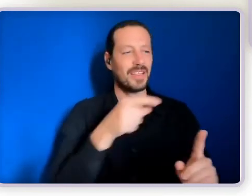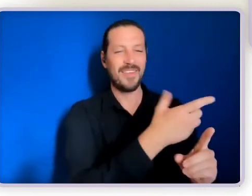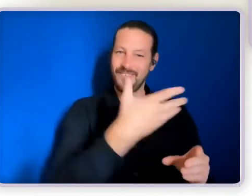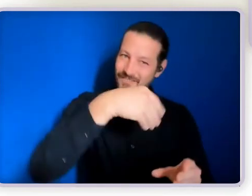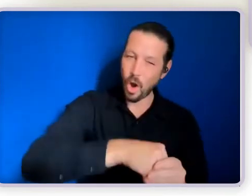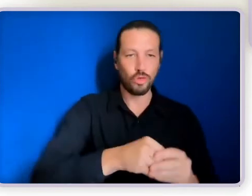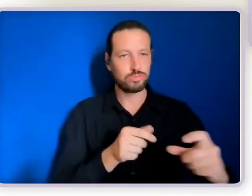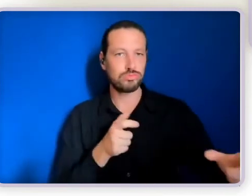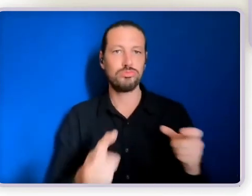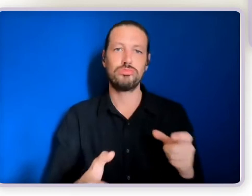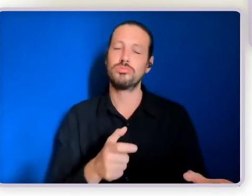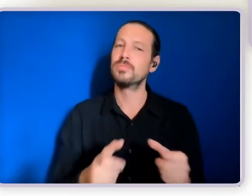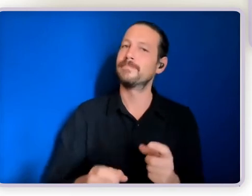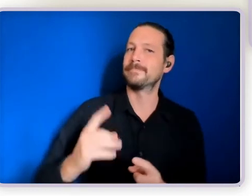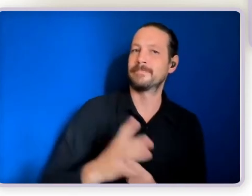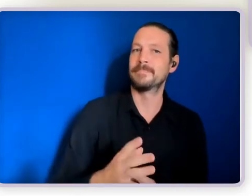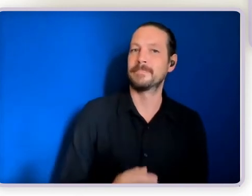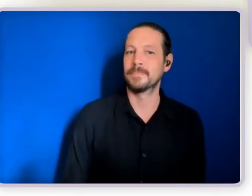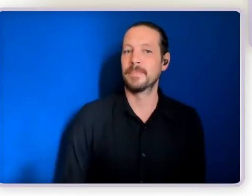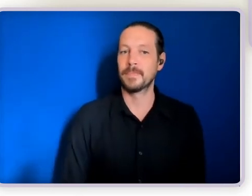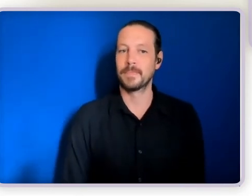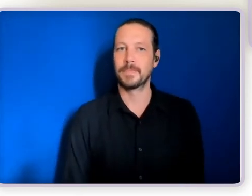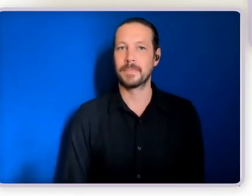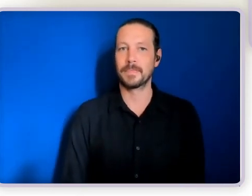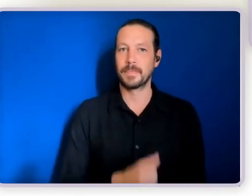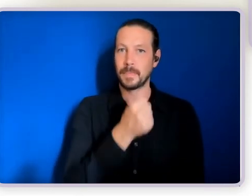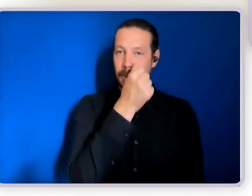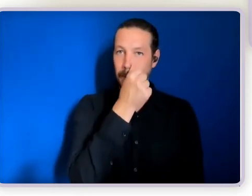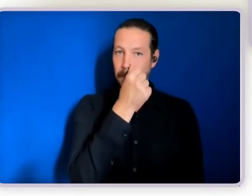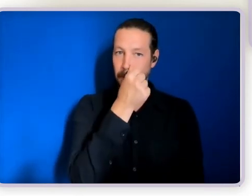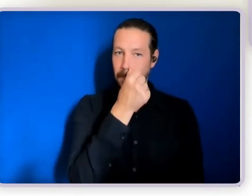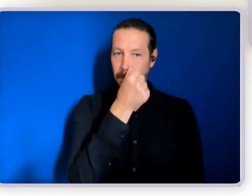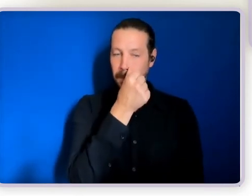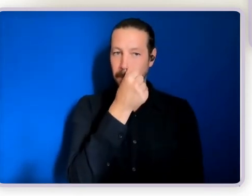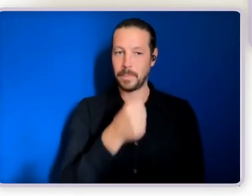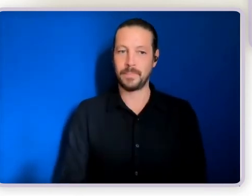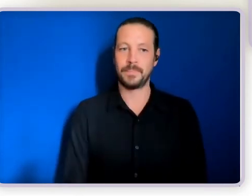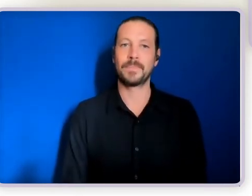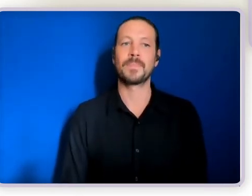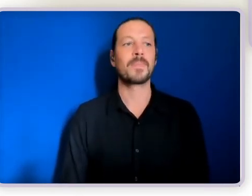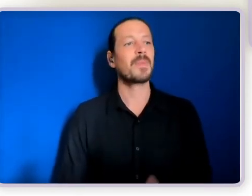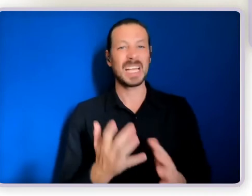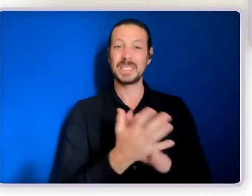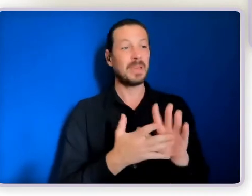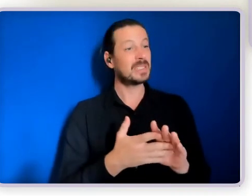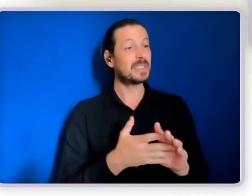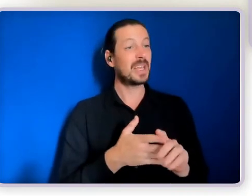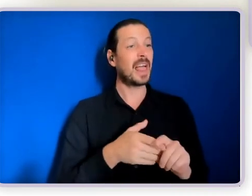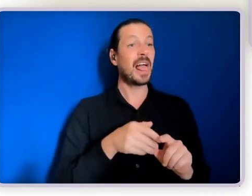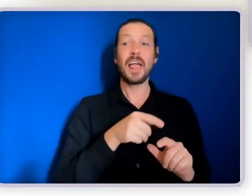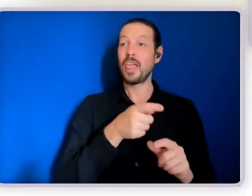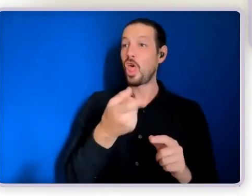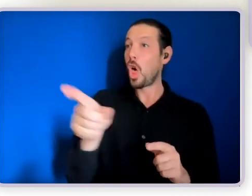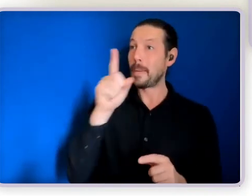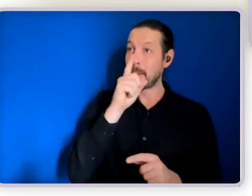function and that people who actually care about me love me are in my life by choice they're the ones that are helping me